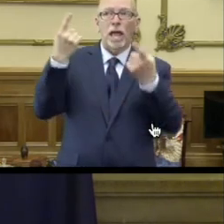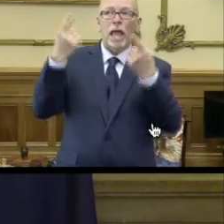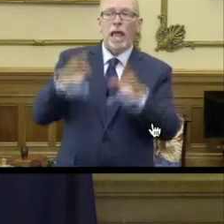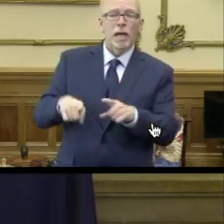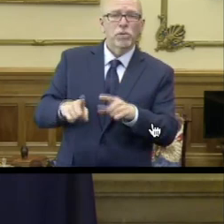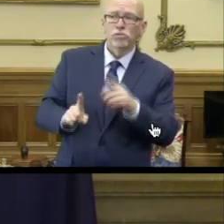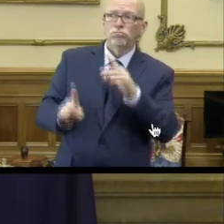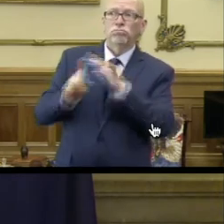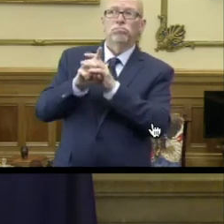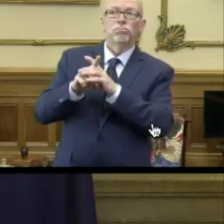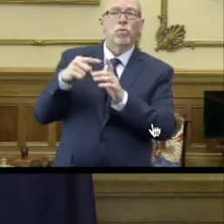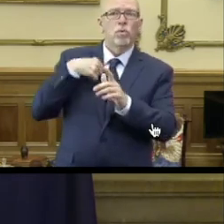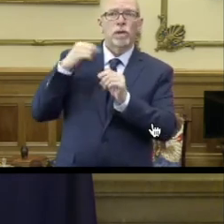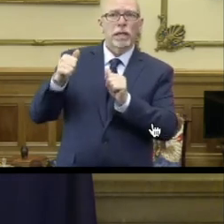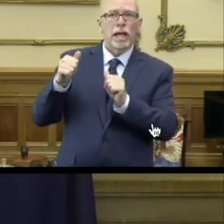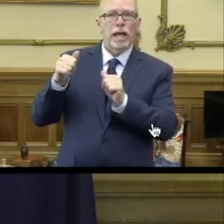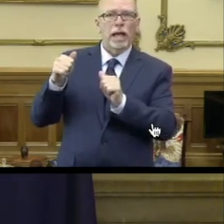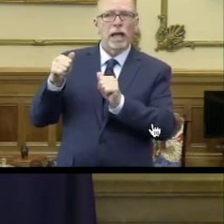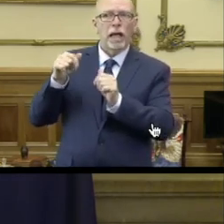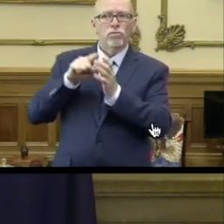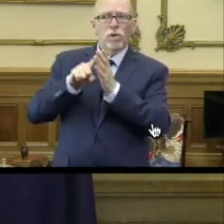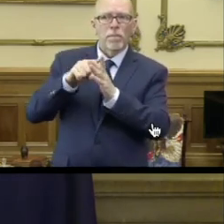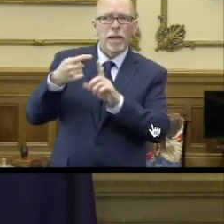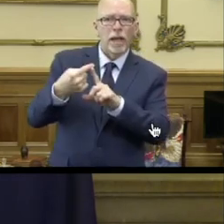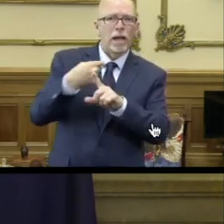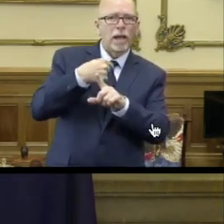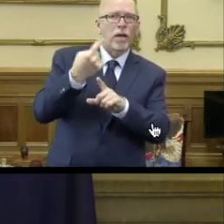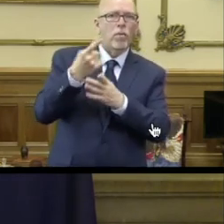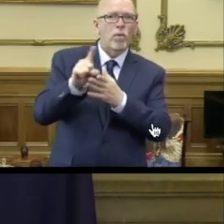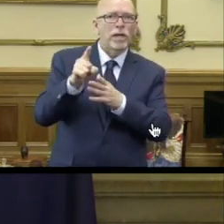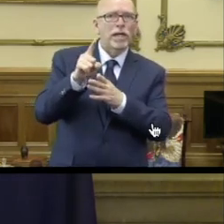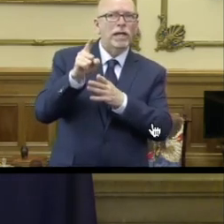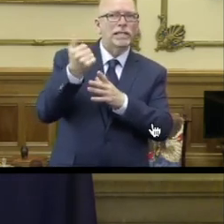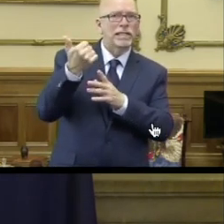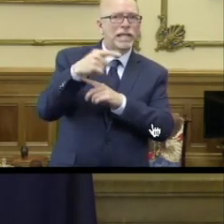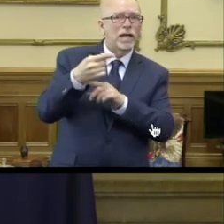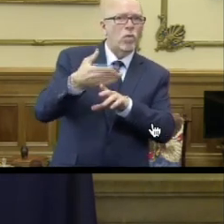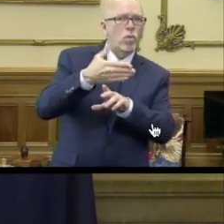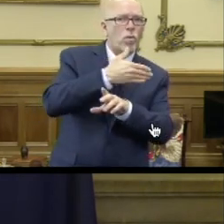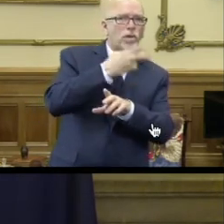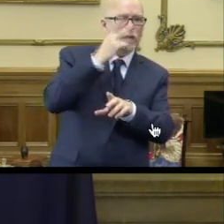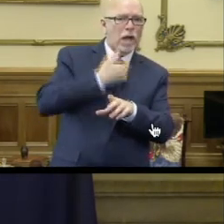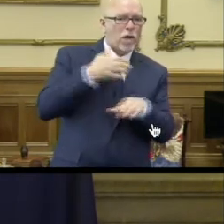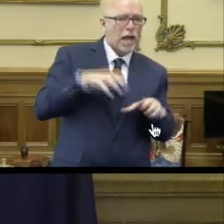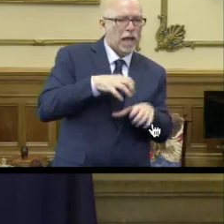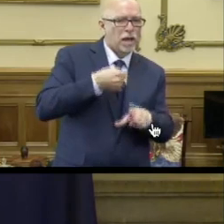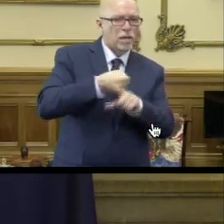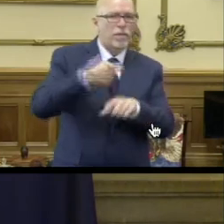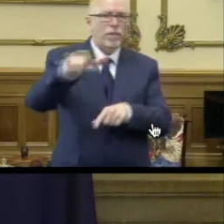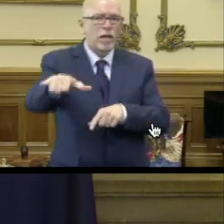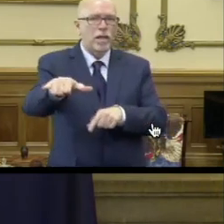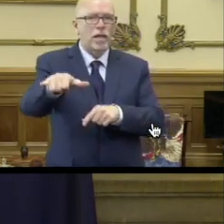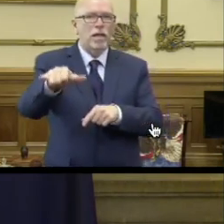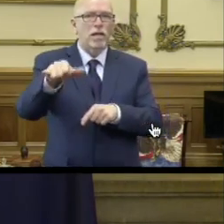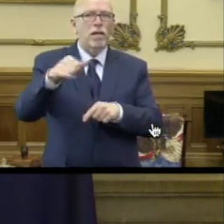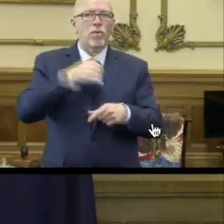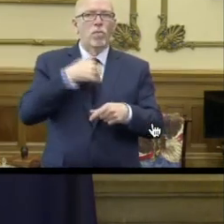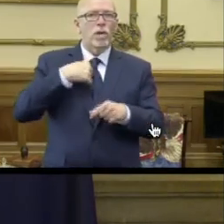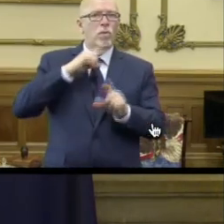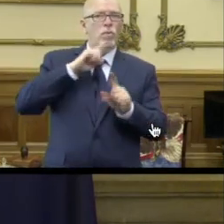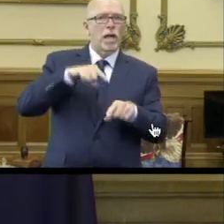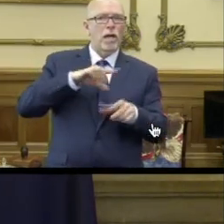and we can trace it back a week ago or 10 days ago and see how our actions affected, had a reaction,